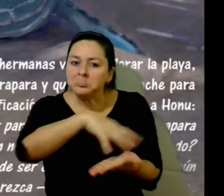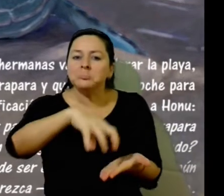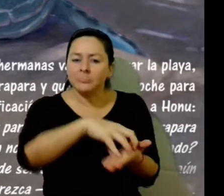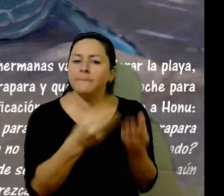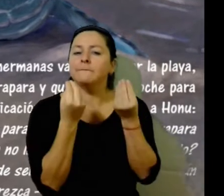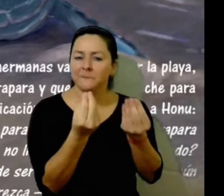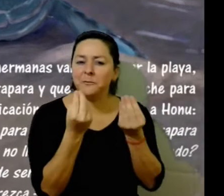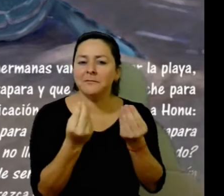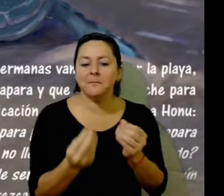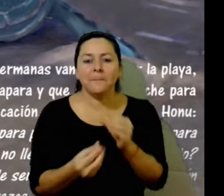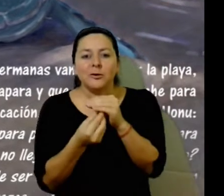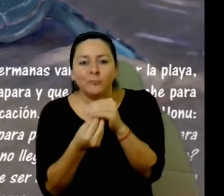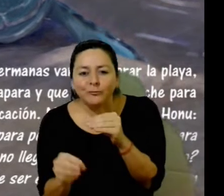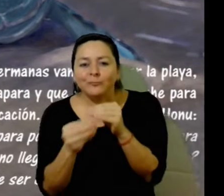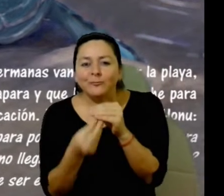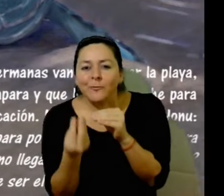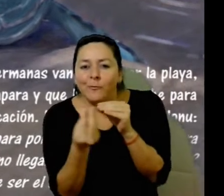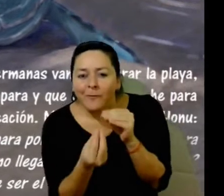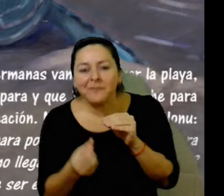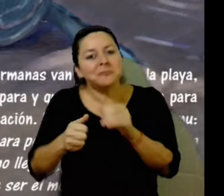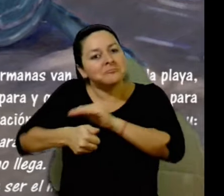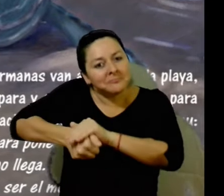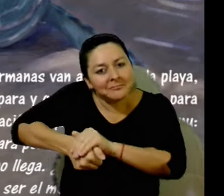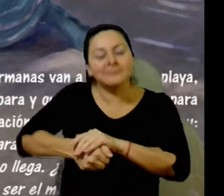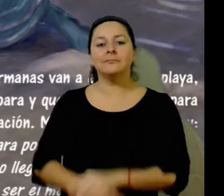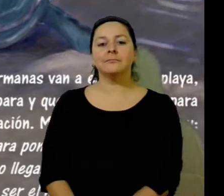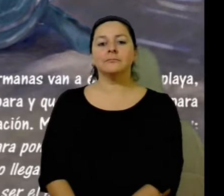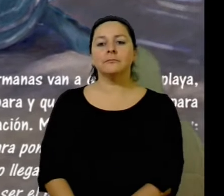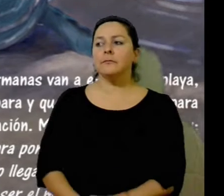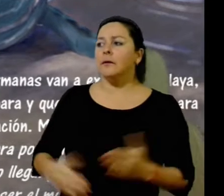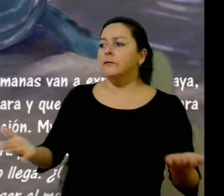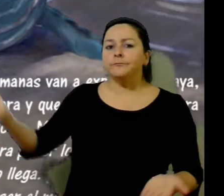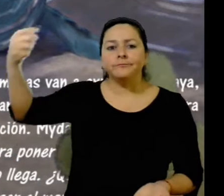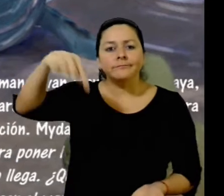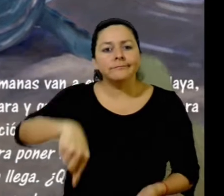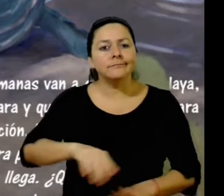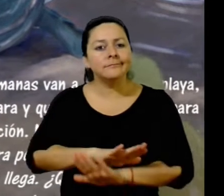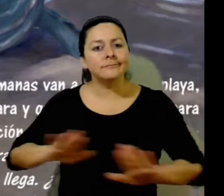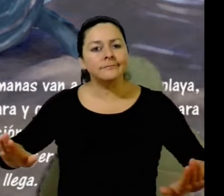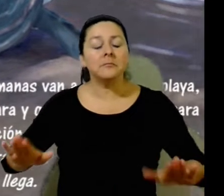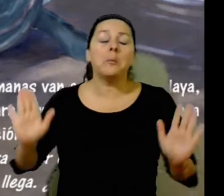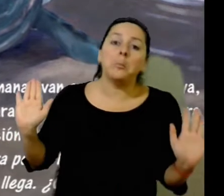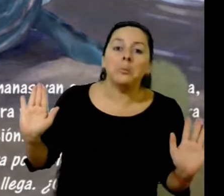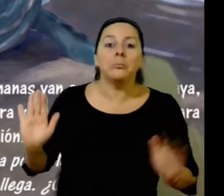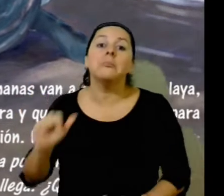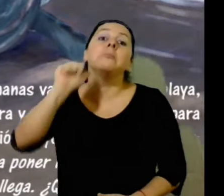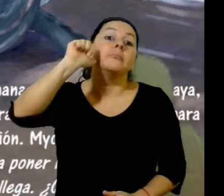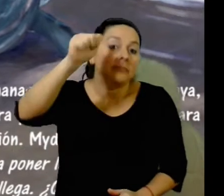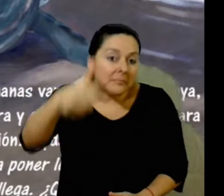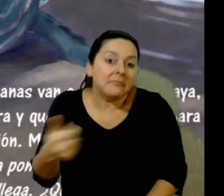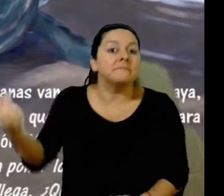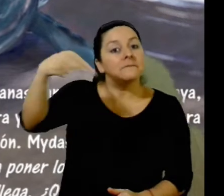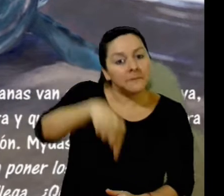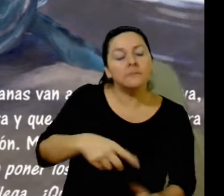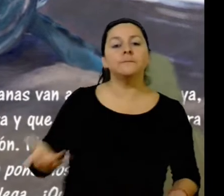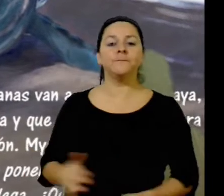Karapada still hasn't arrived. What has happened to her? What should we do? Let's get back into the water. Tomorrow